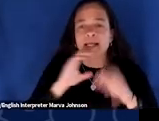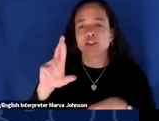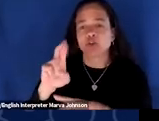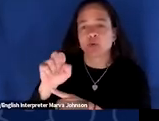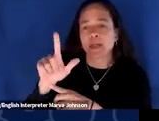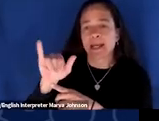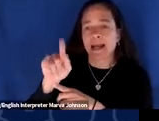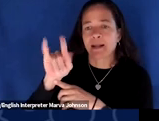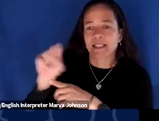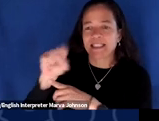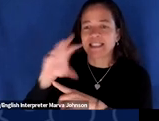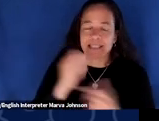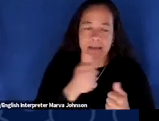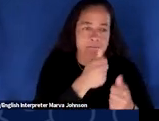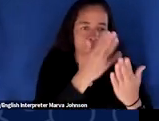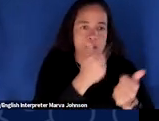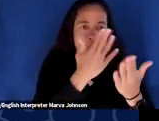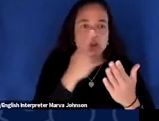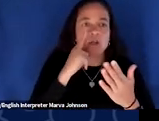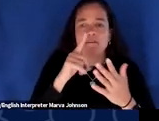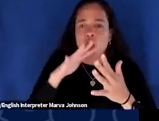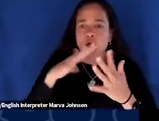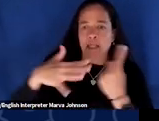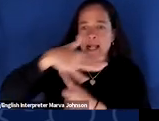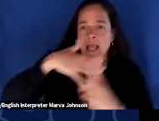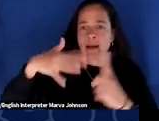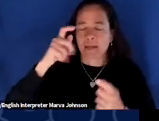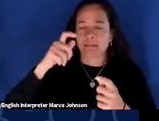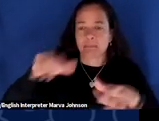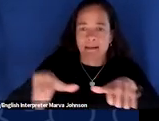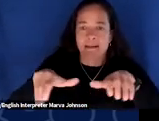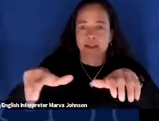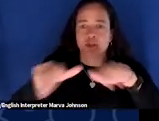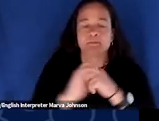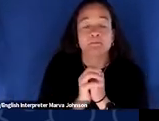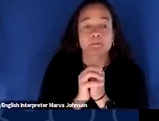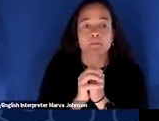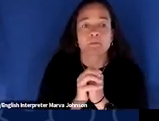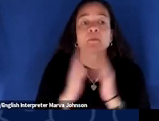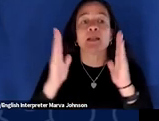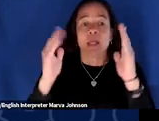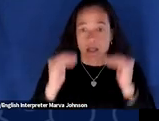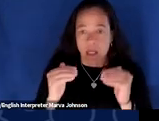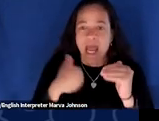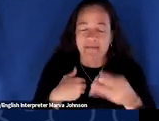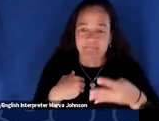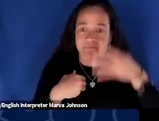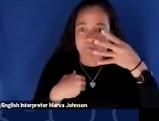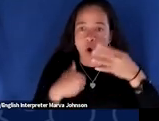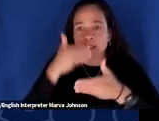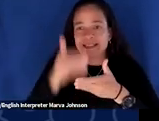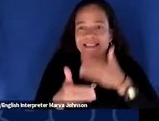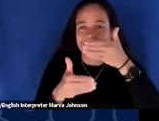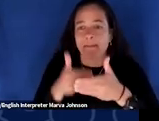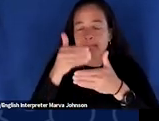proposals for climate action what i'm going to do next is then talk us through four steps for climate action